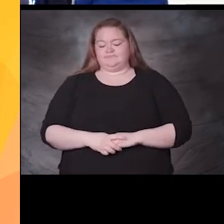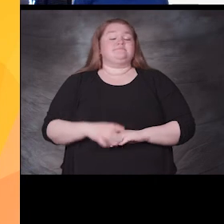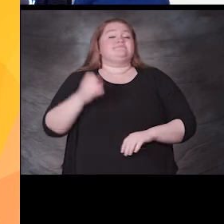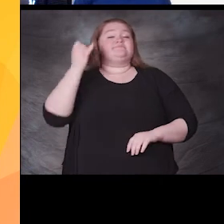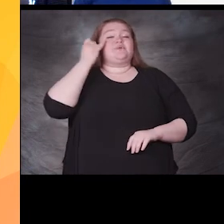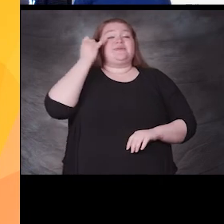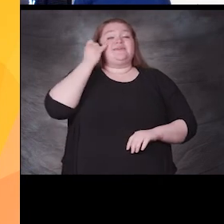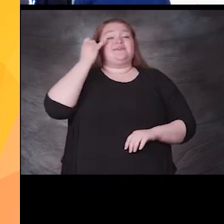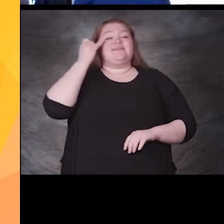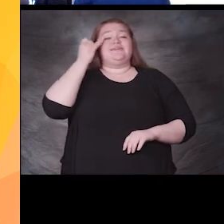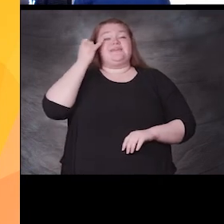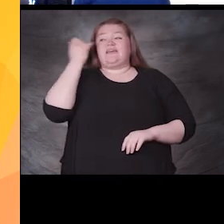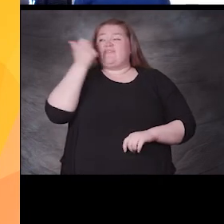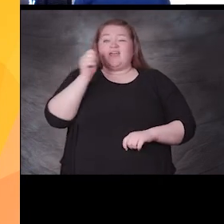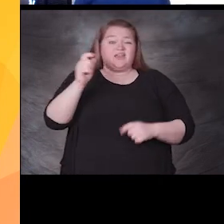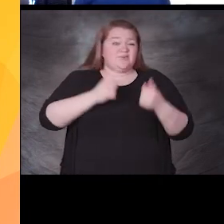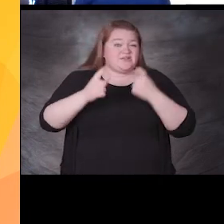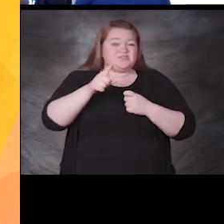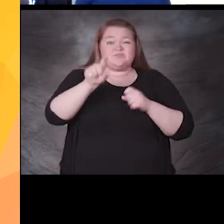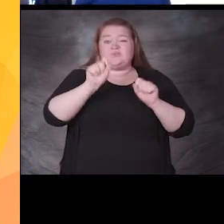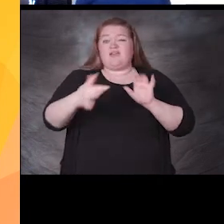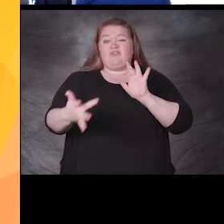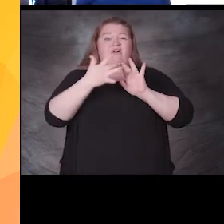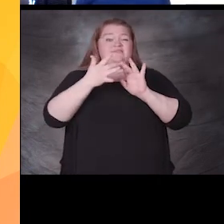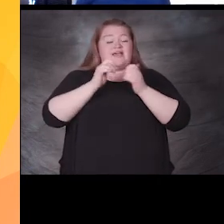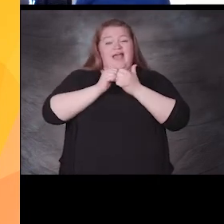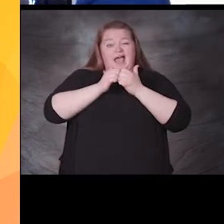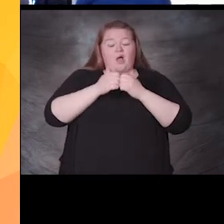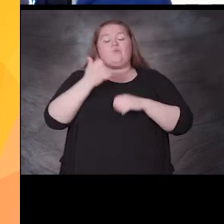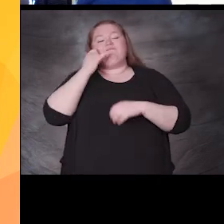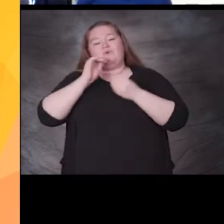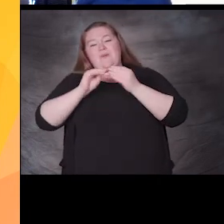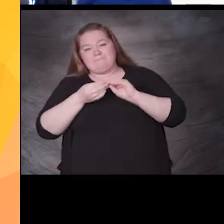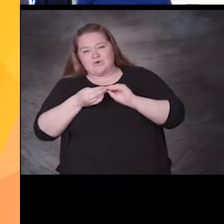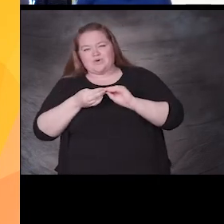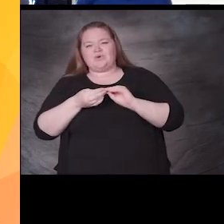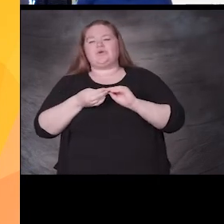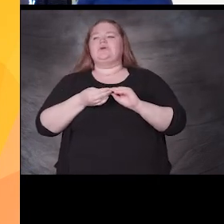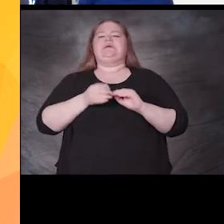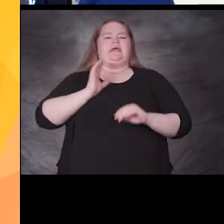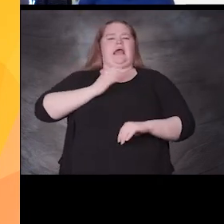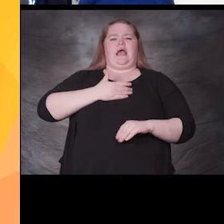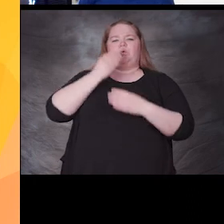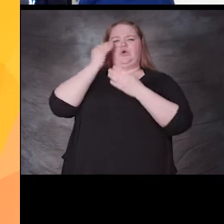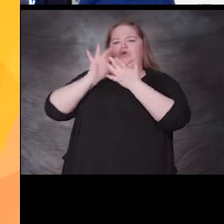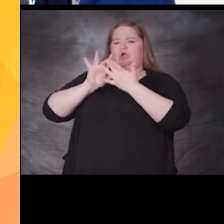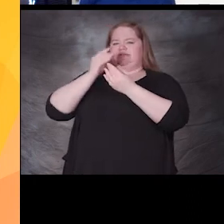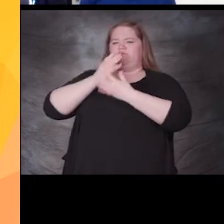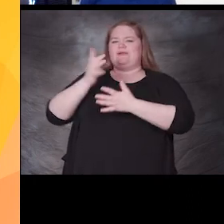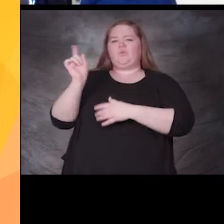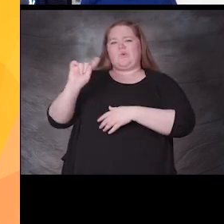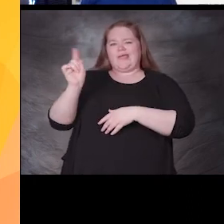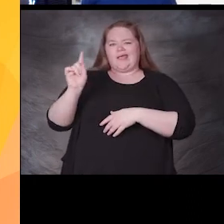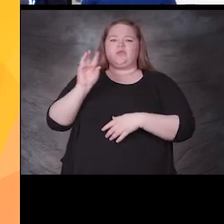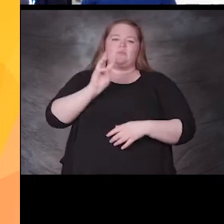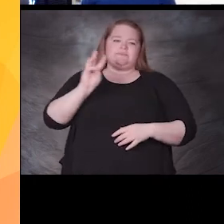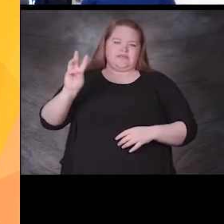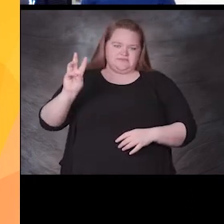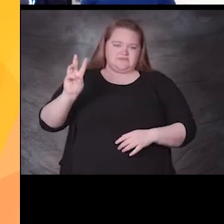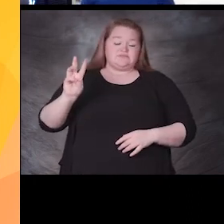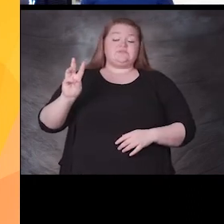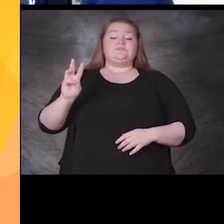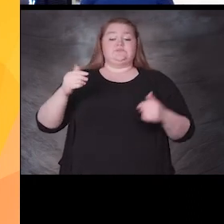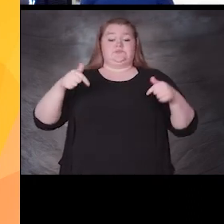you can get the information on our website or at the district website our number is